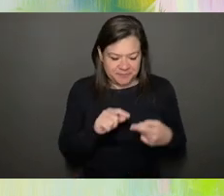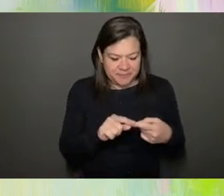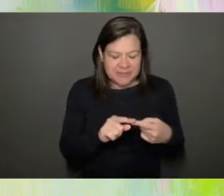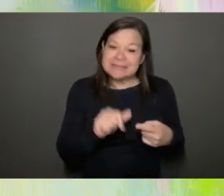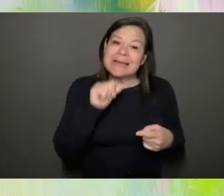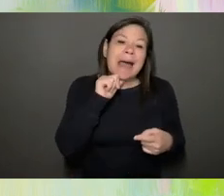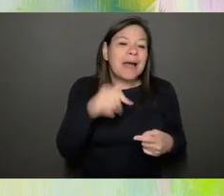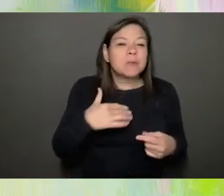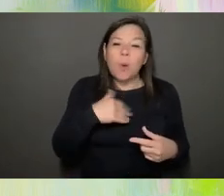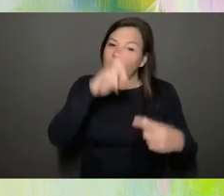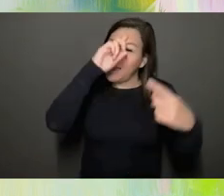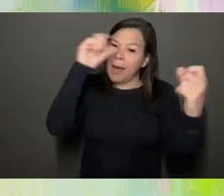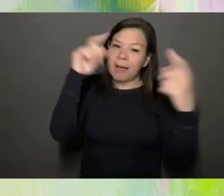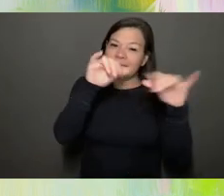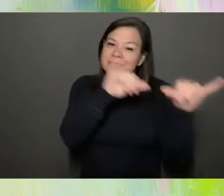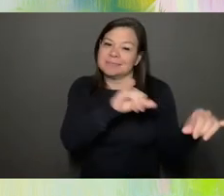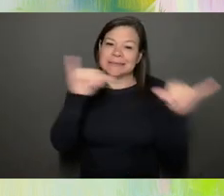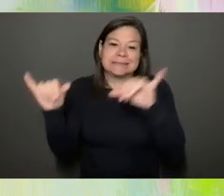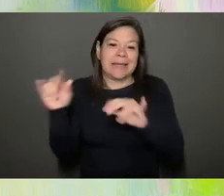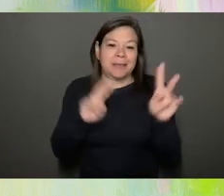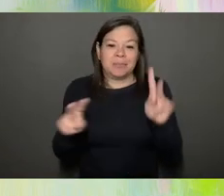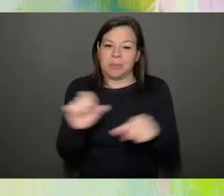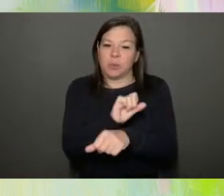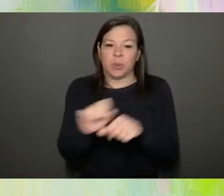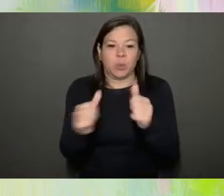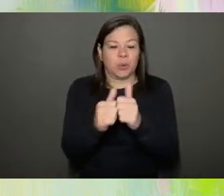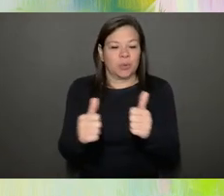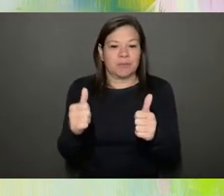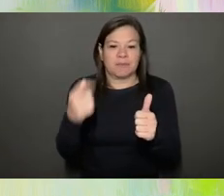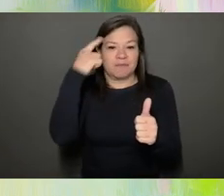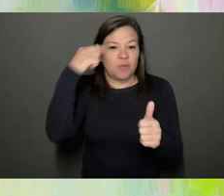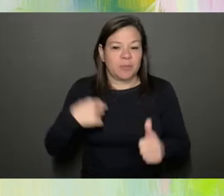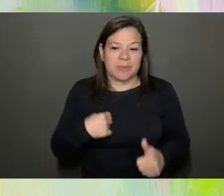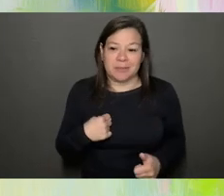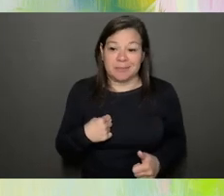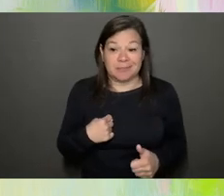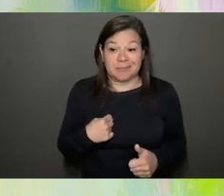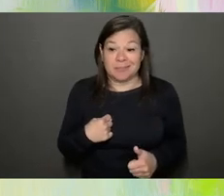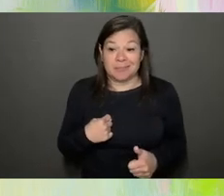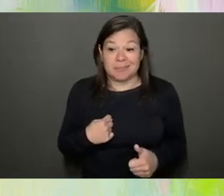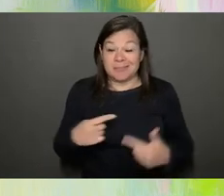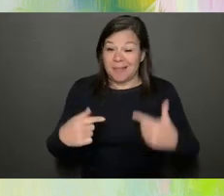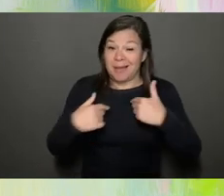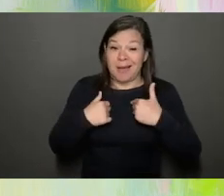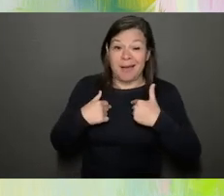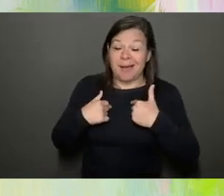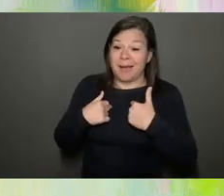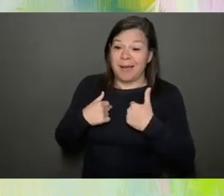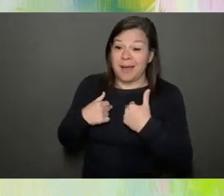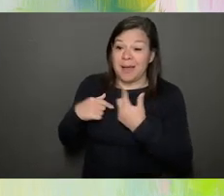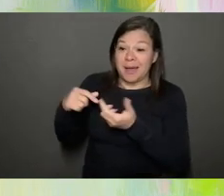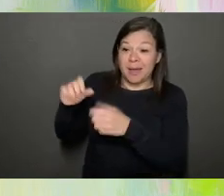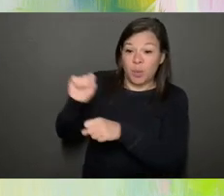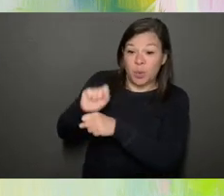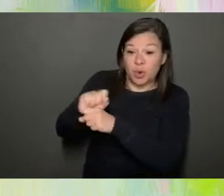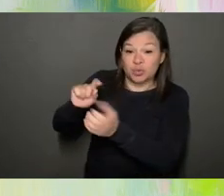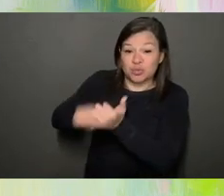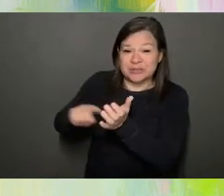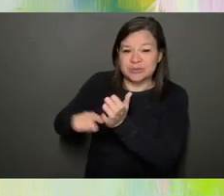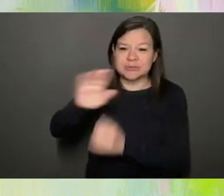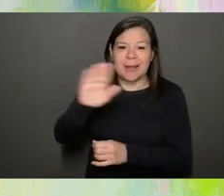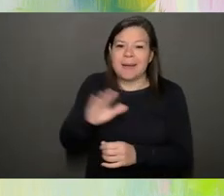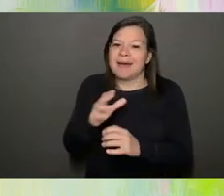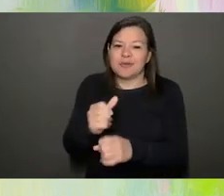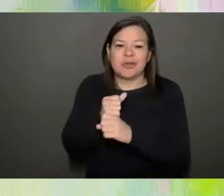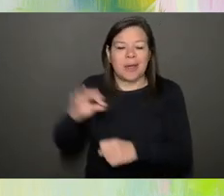people willing to work for me. I'm not I have not been asked to work on a research while I get credit for my work. So that's